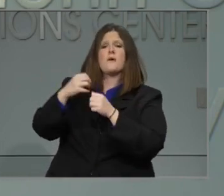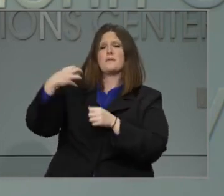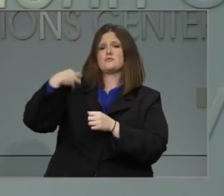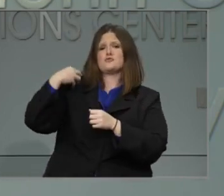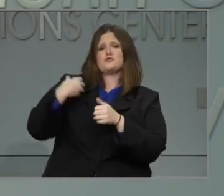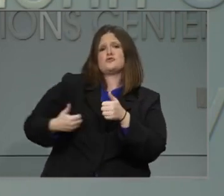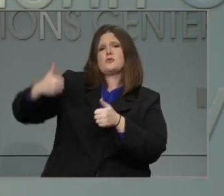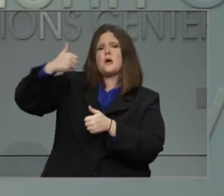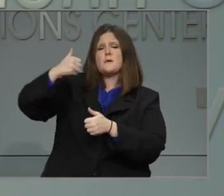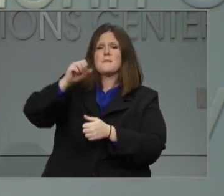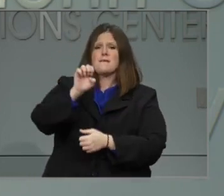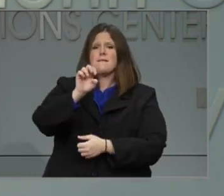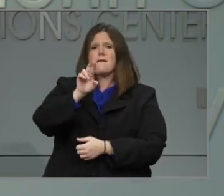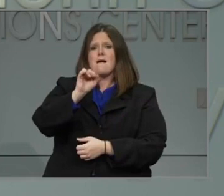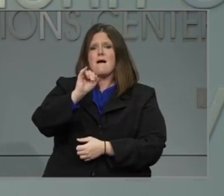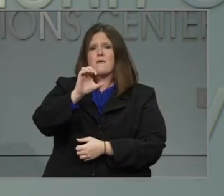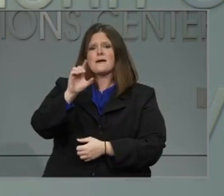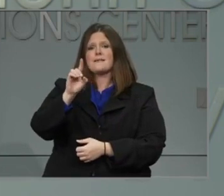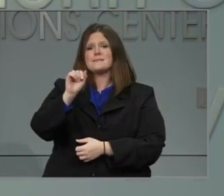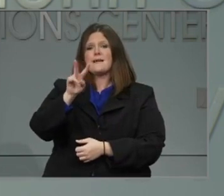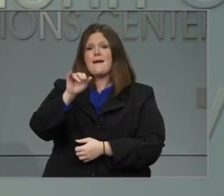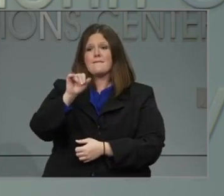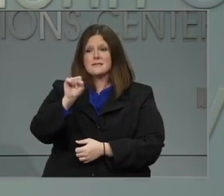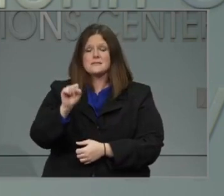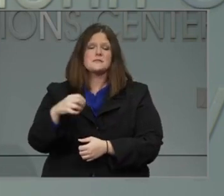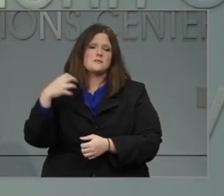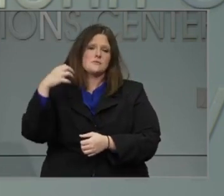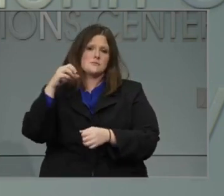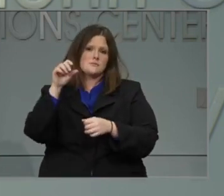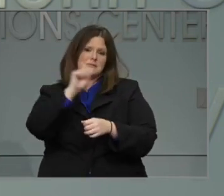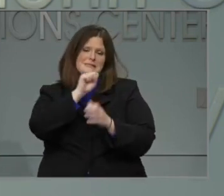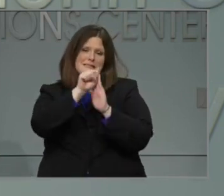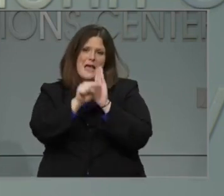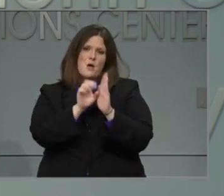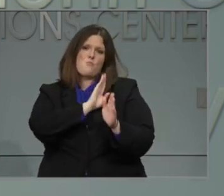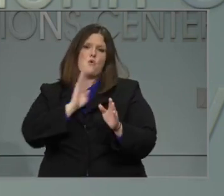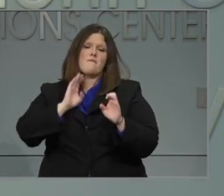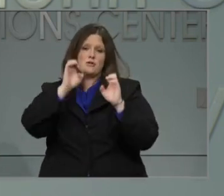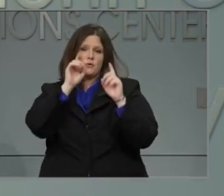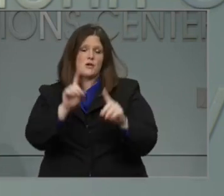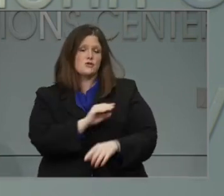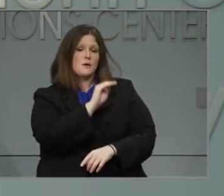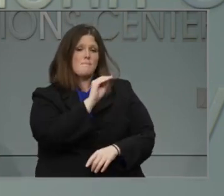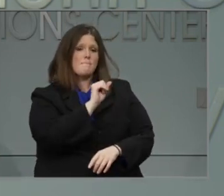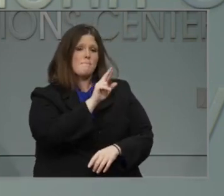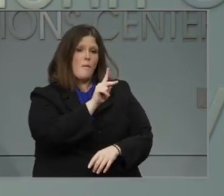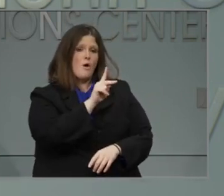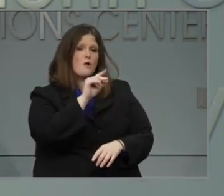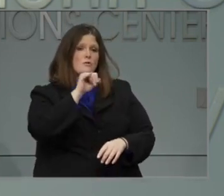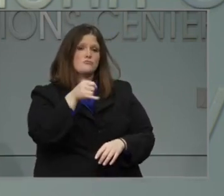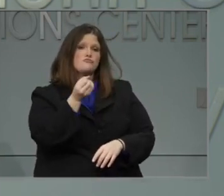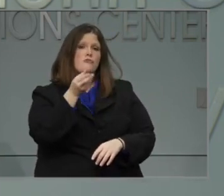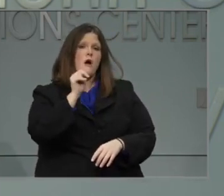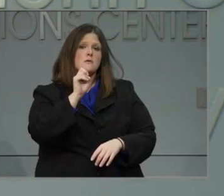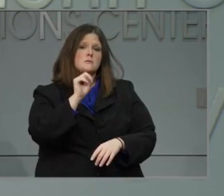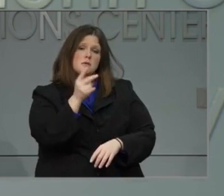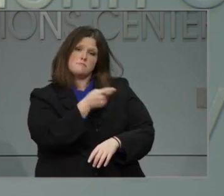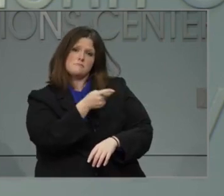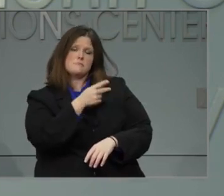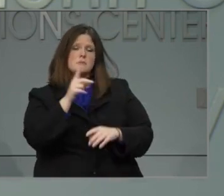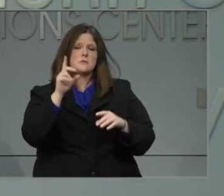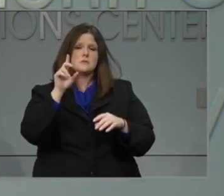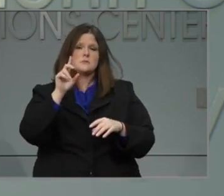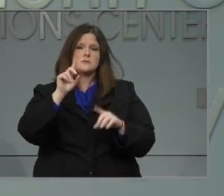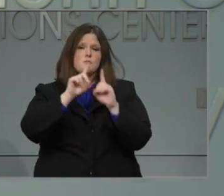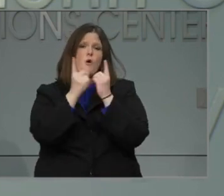chairman of our State Board of Education, and Mark Johnson, the superintendent of public instruction, to help get us to this point. With